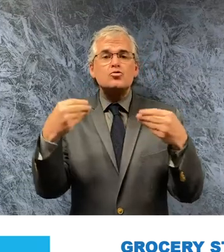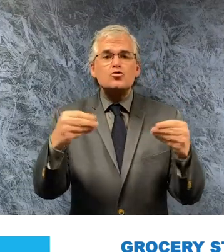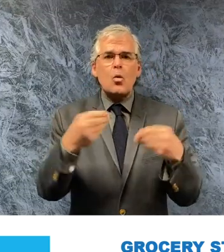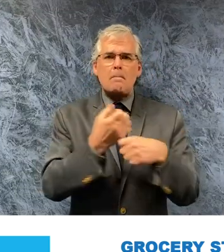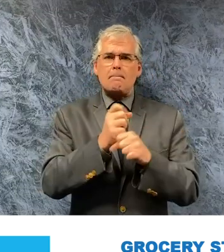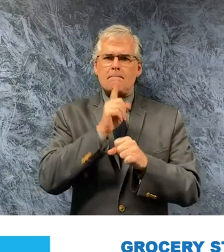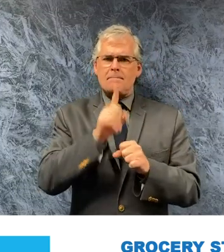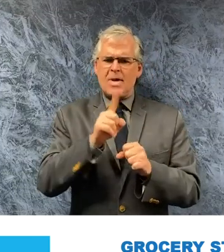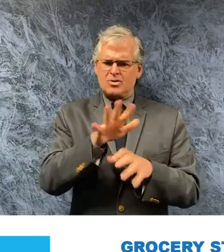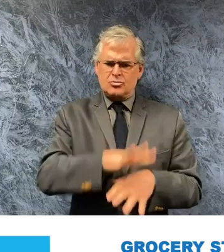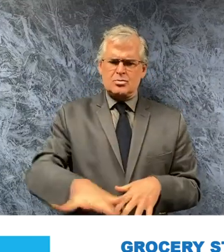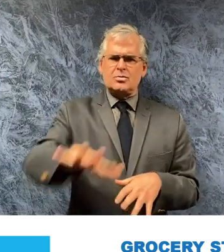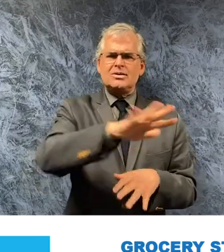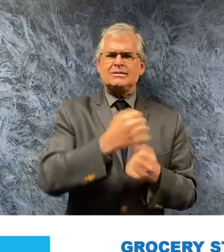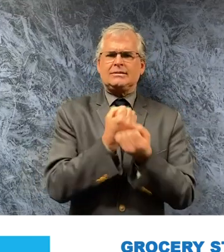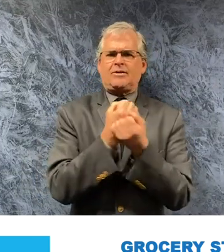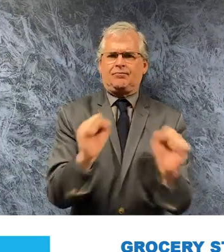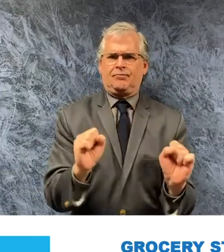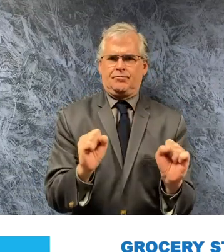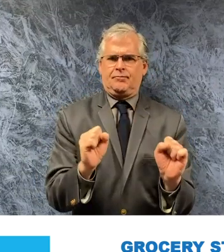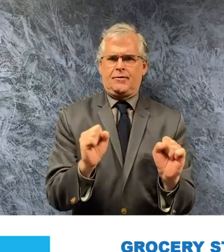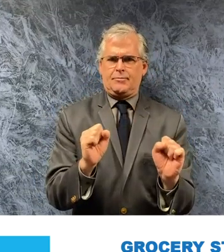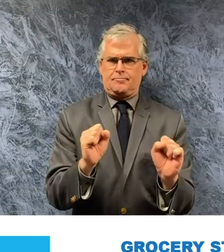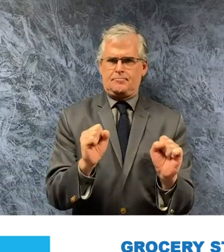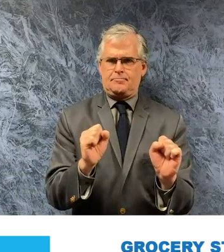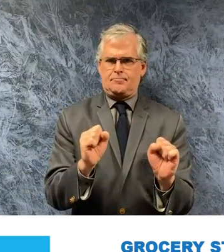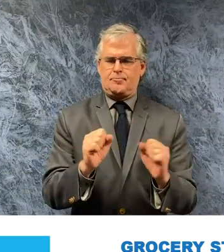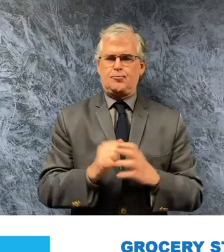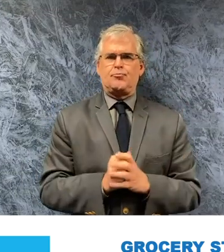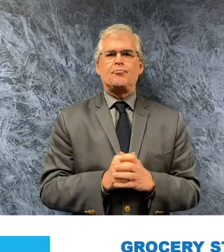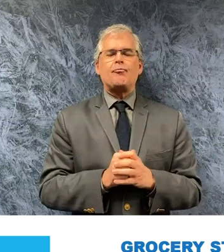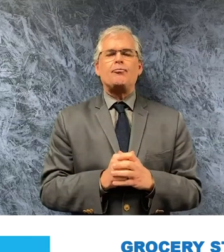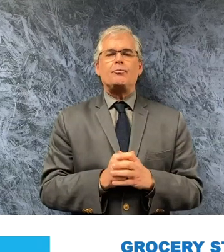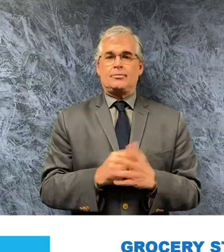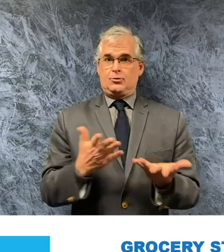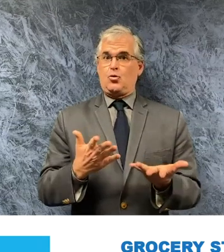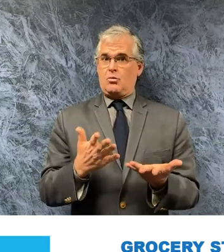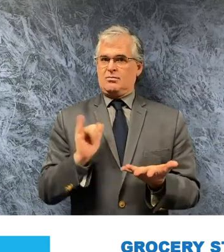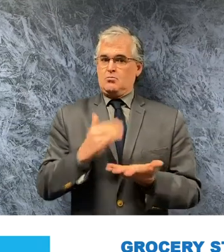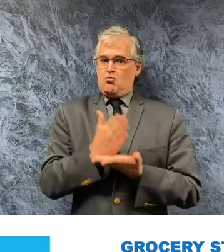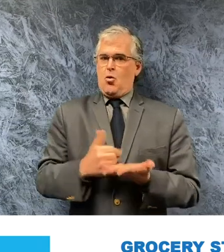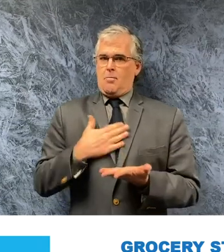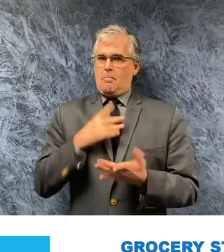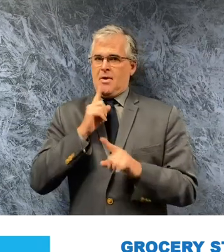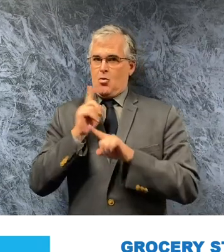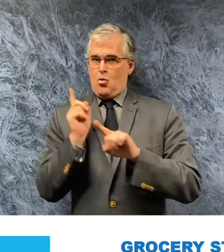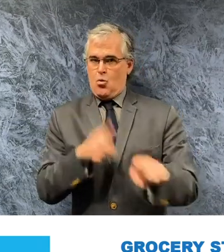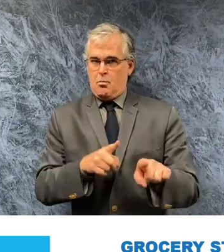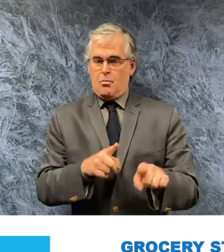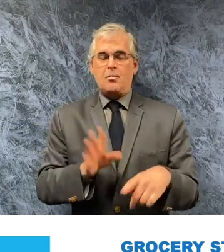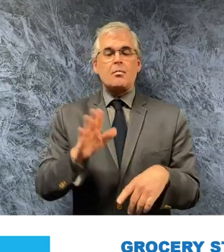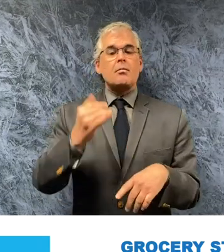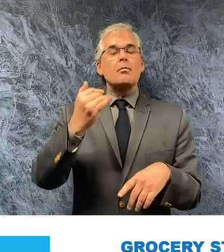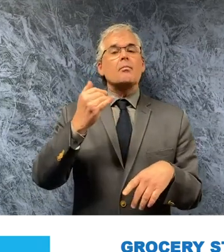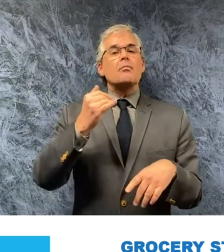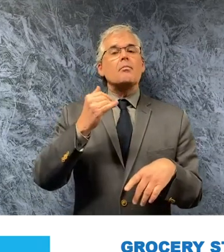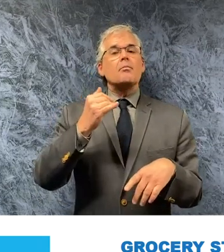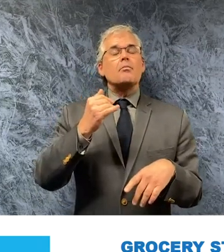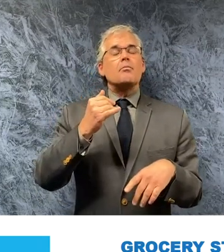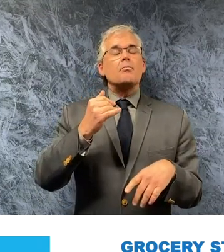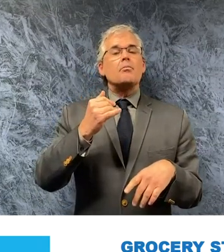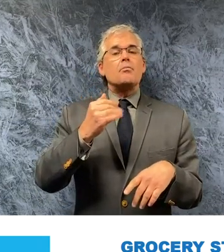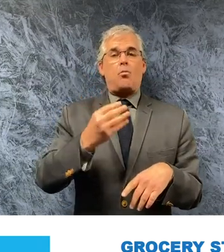environment to the public as possible as part of this directive i am prohibiting all grocery stores